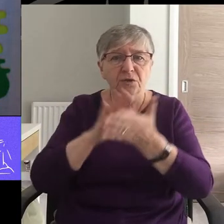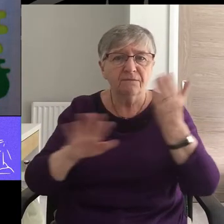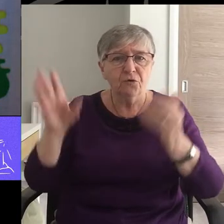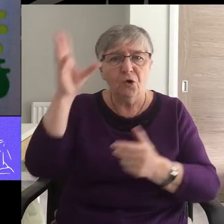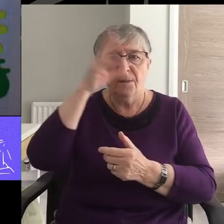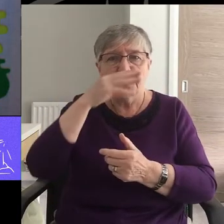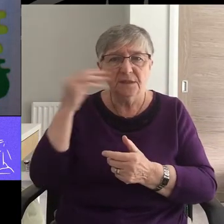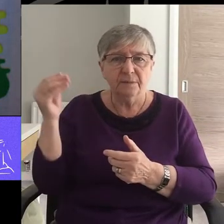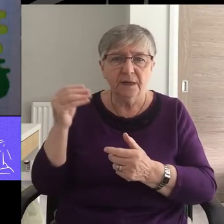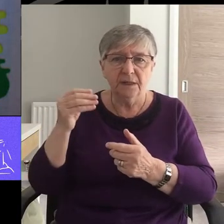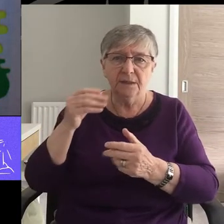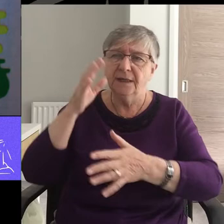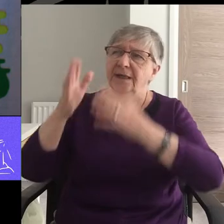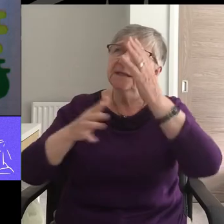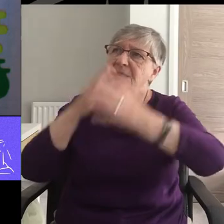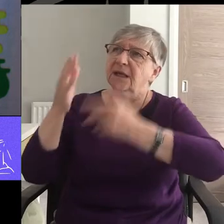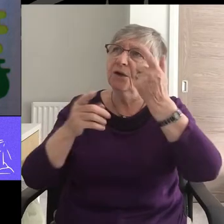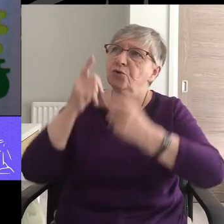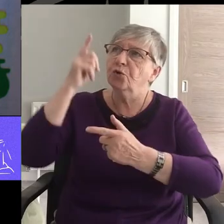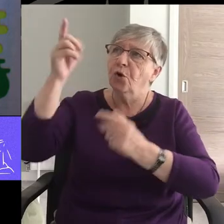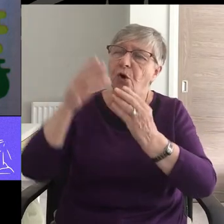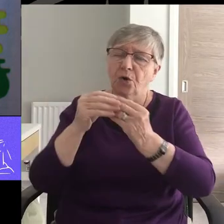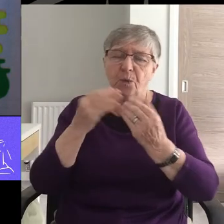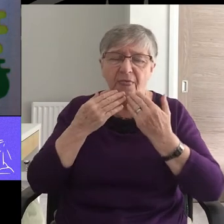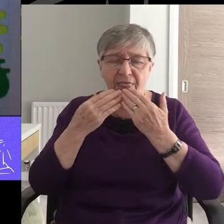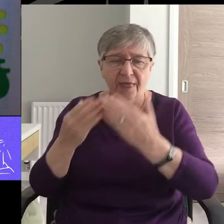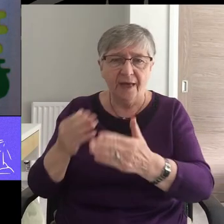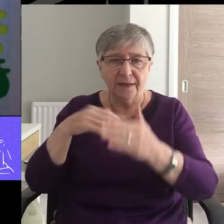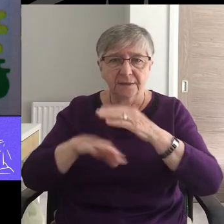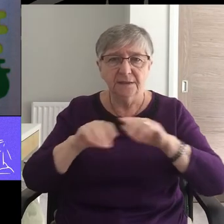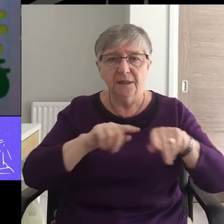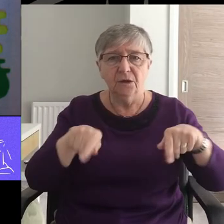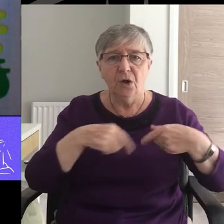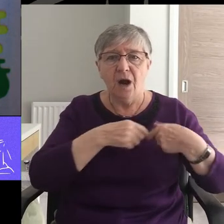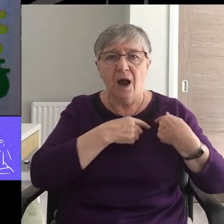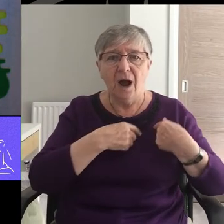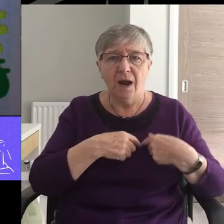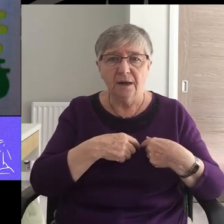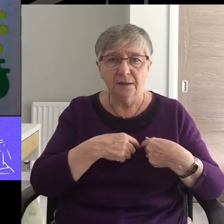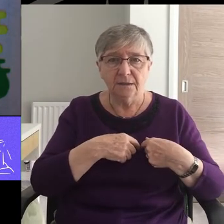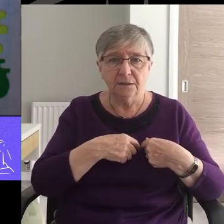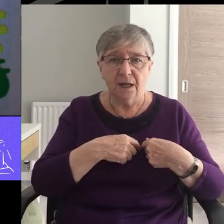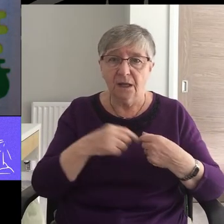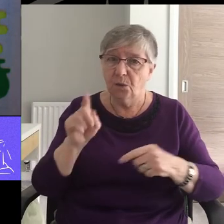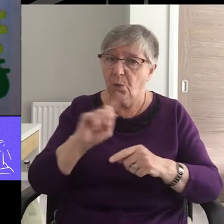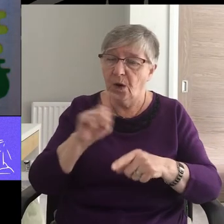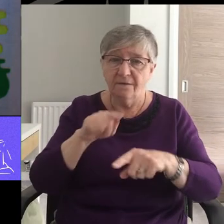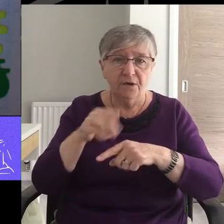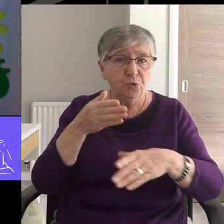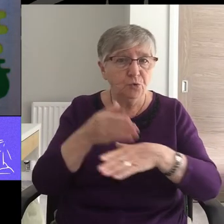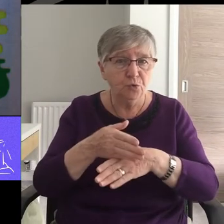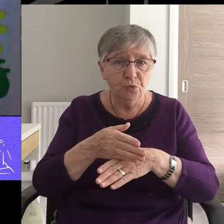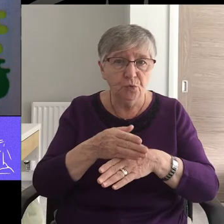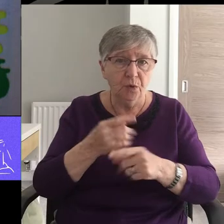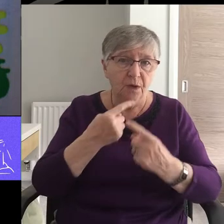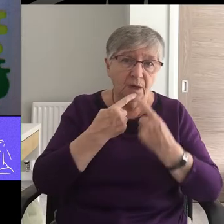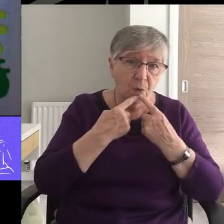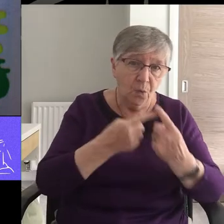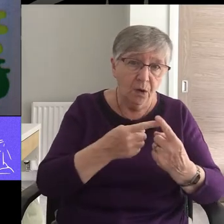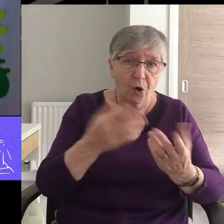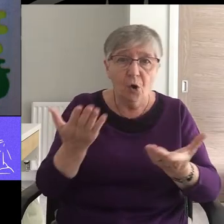singing to God with gratitude in your hearts. And whatever you do, whether in word or deed,